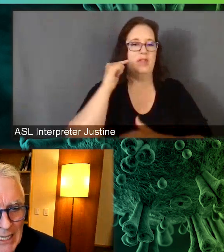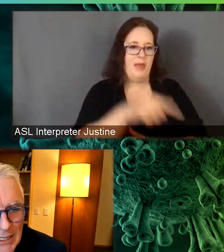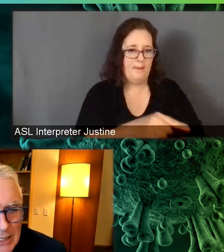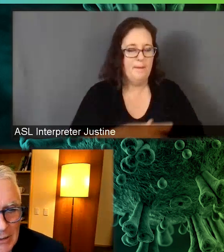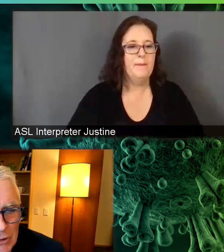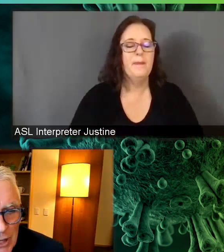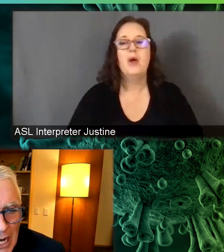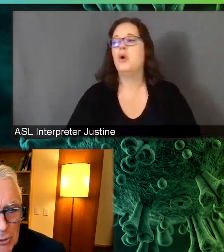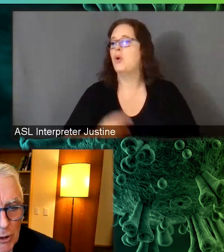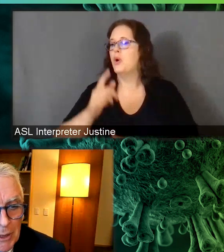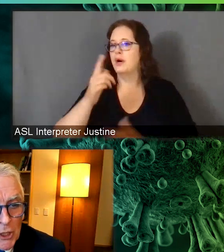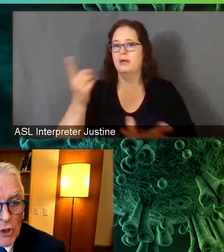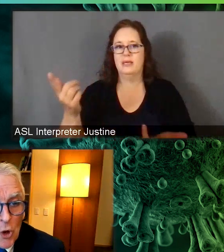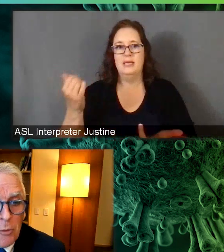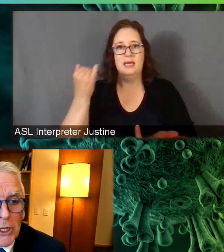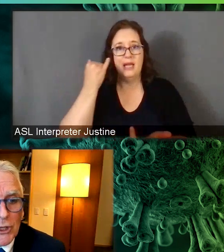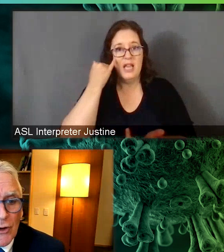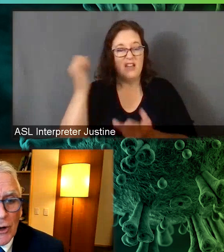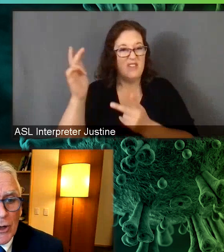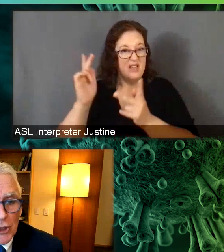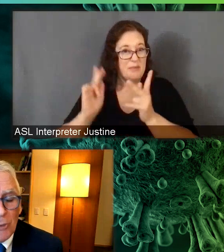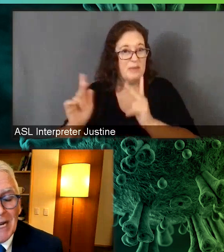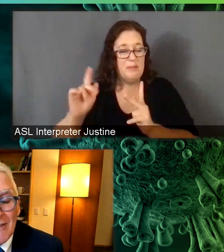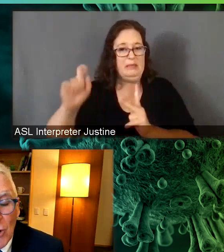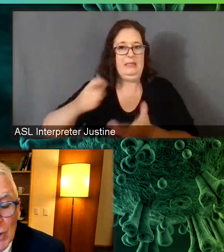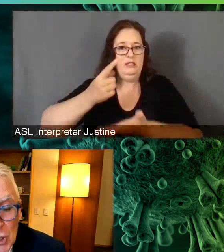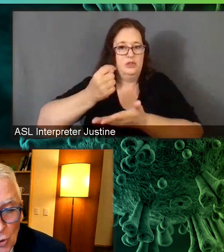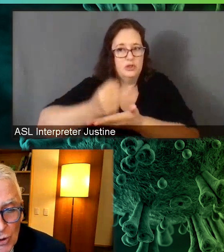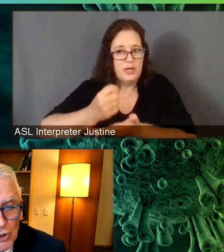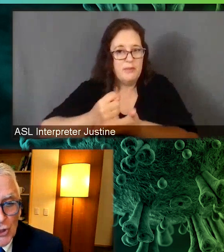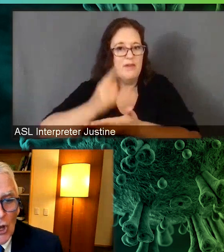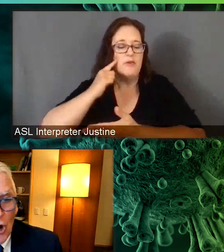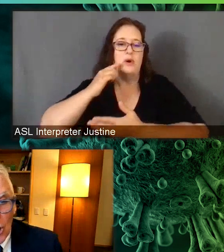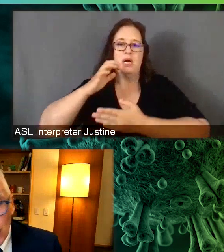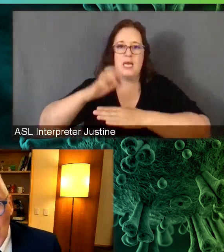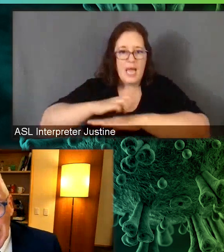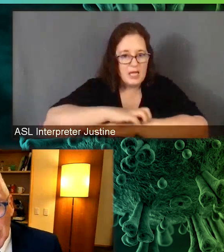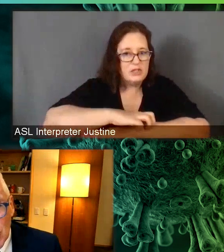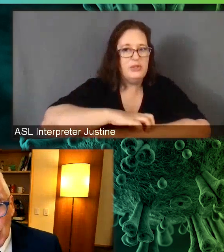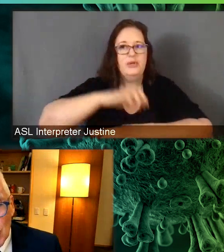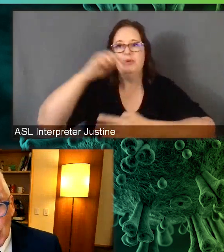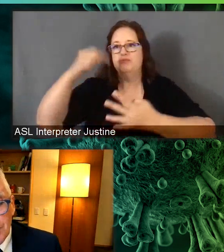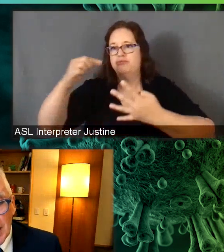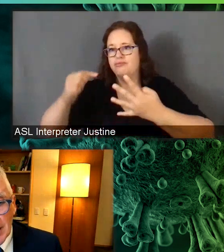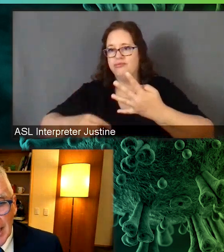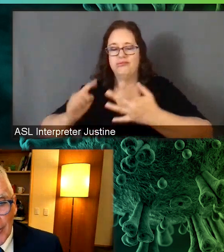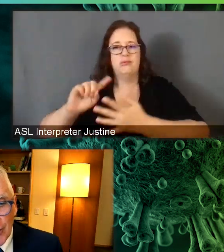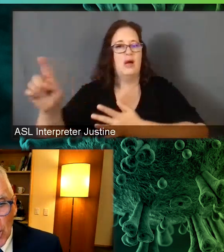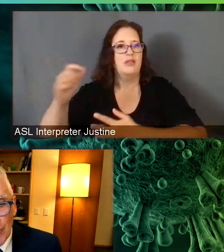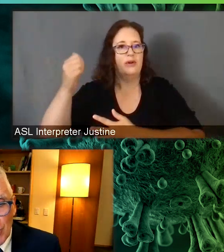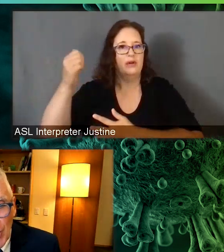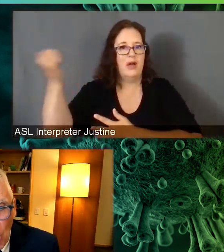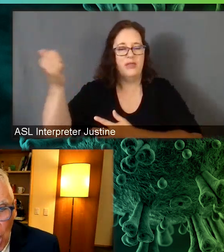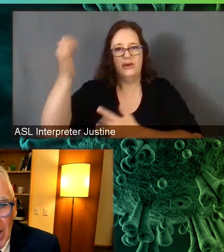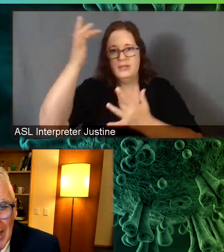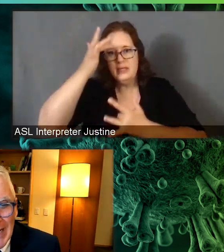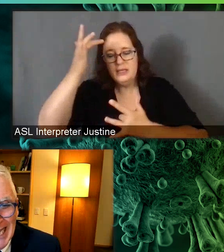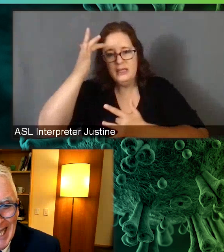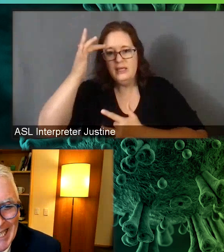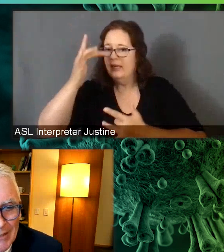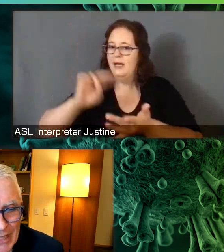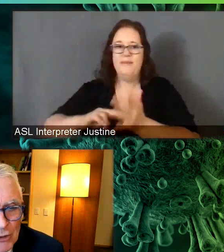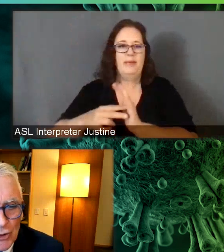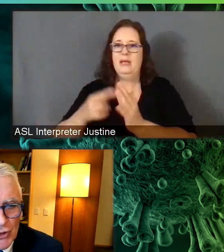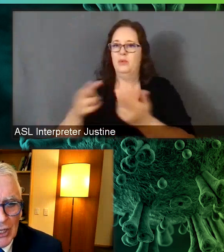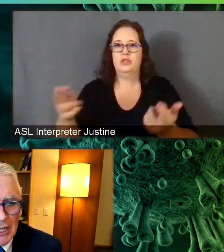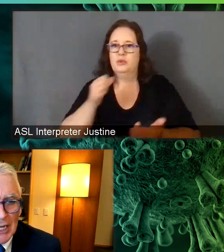have access to the hospital, because so many of our resources are going to care for COVID, we all have